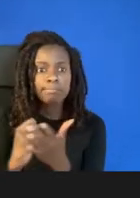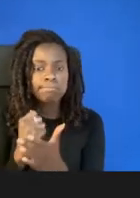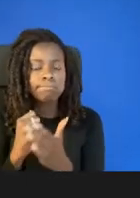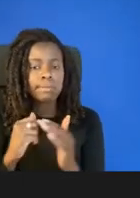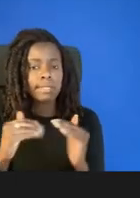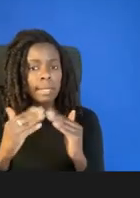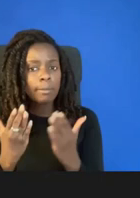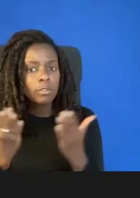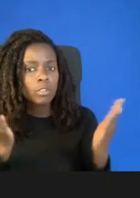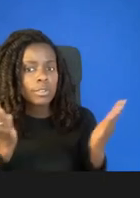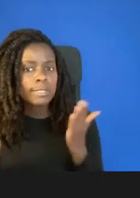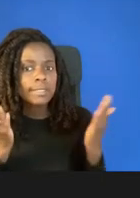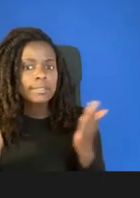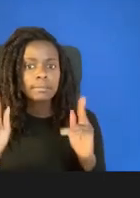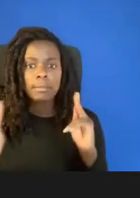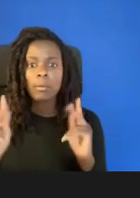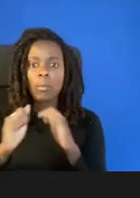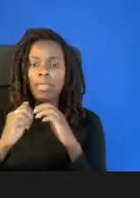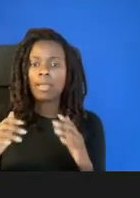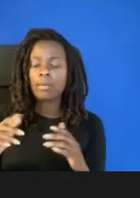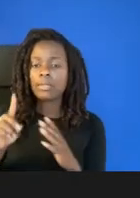services as people who do not have disabilities.